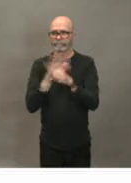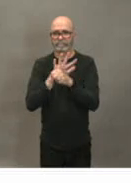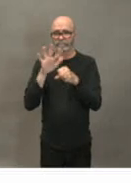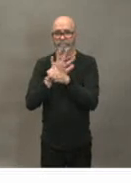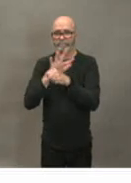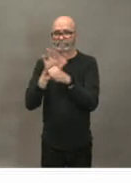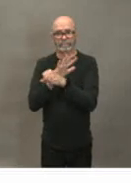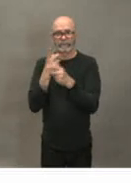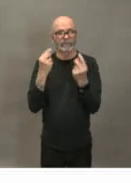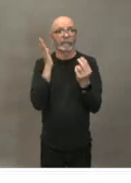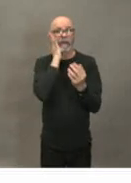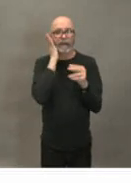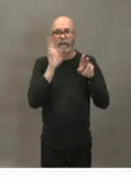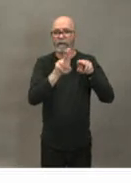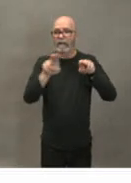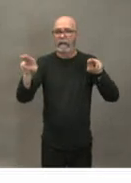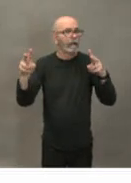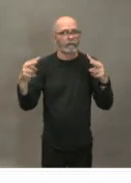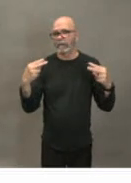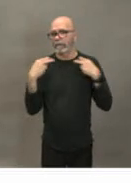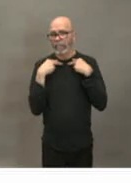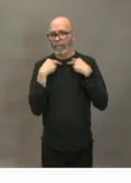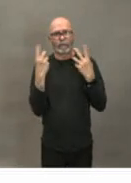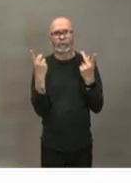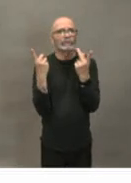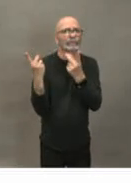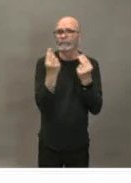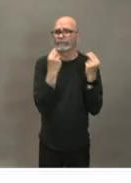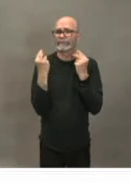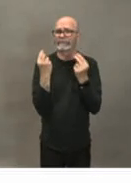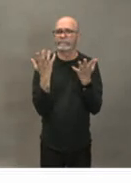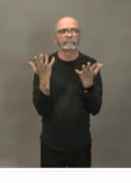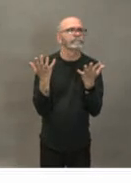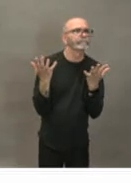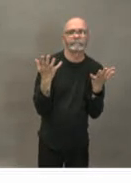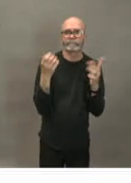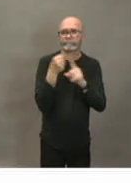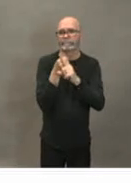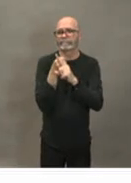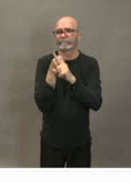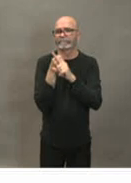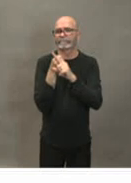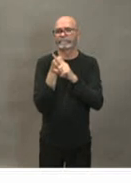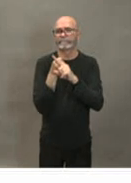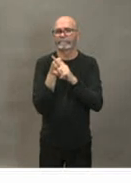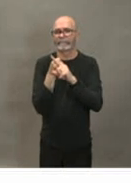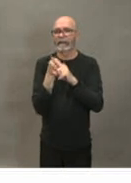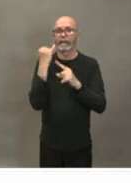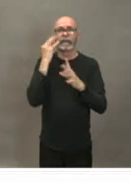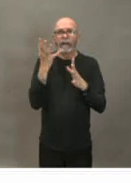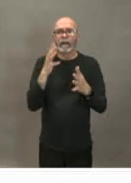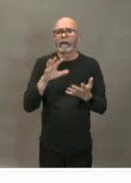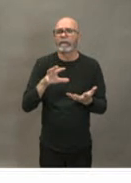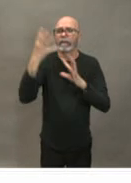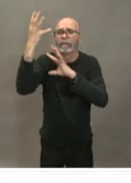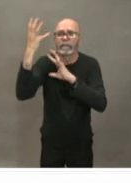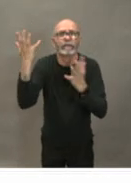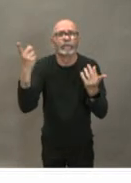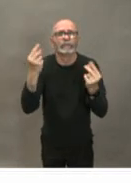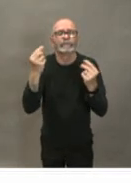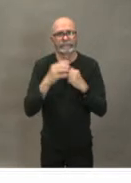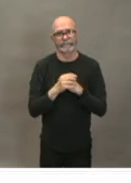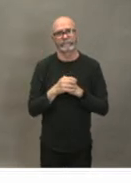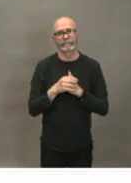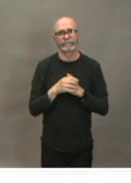have the one person in five share a little bit of the nova scotia health authority